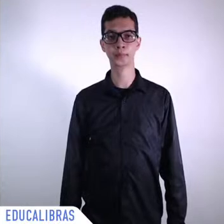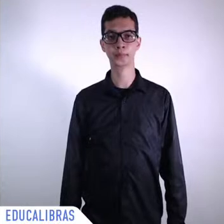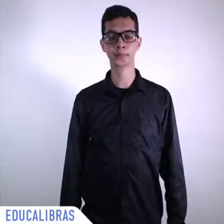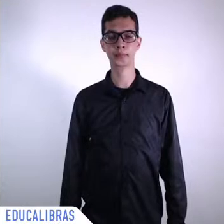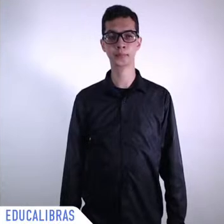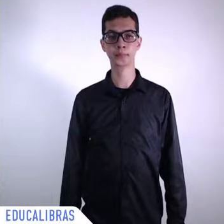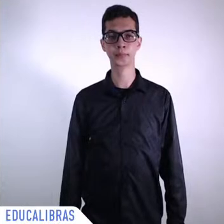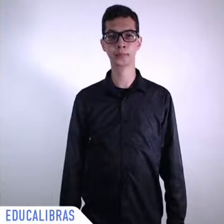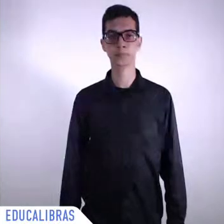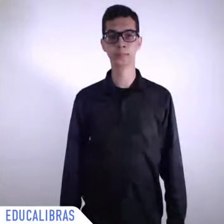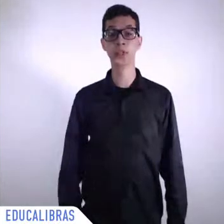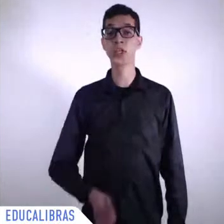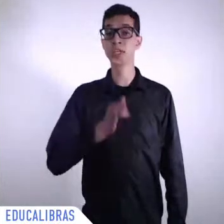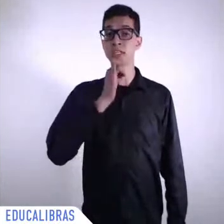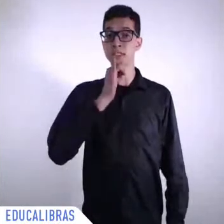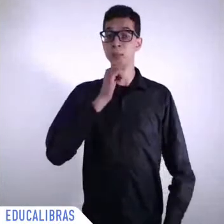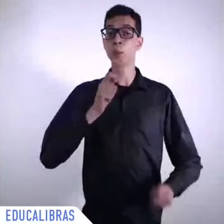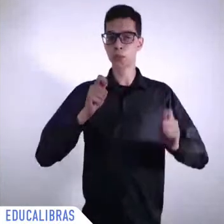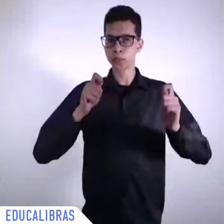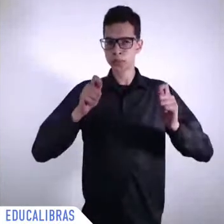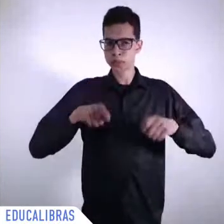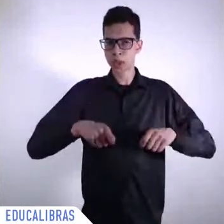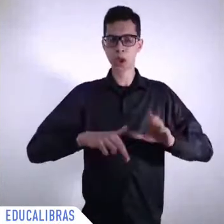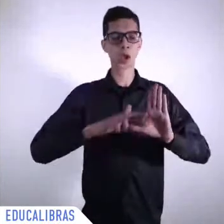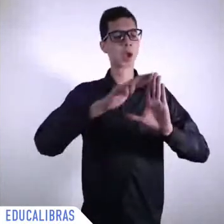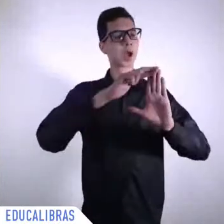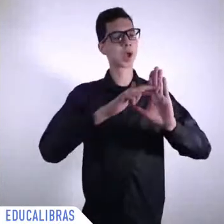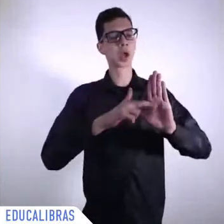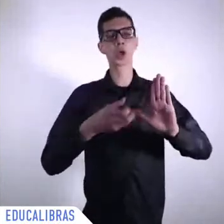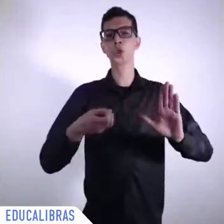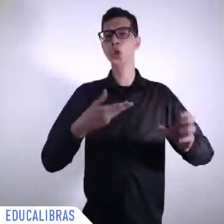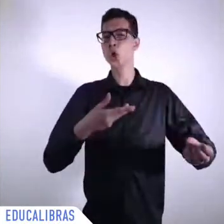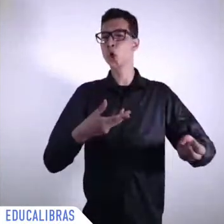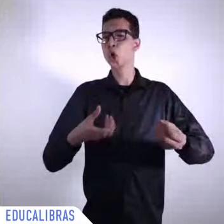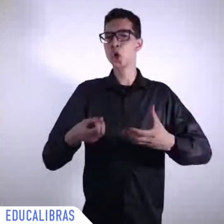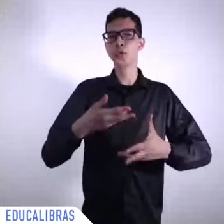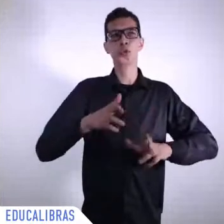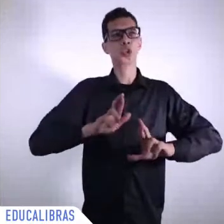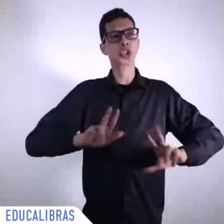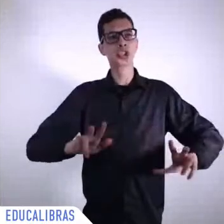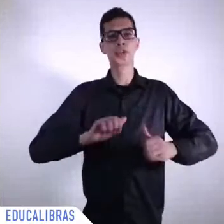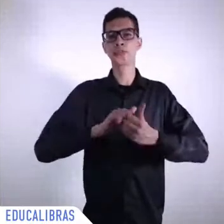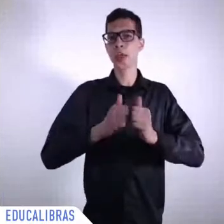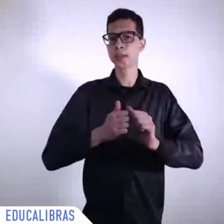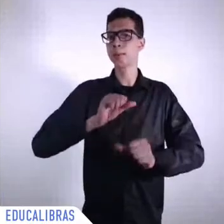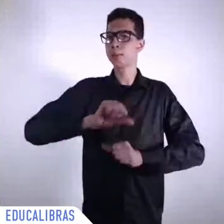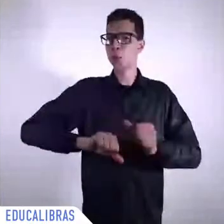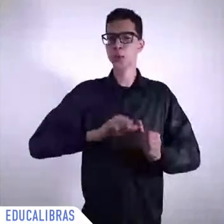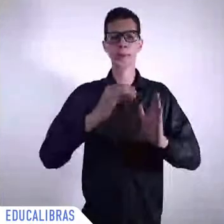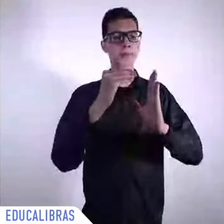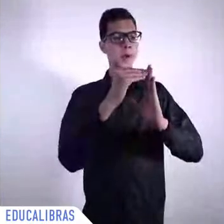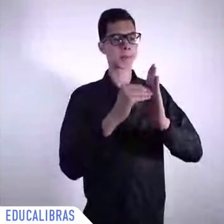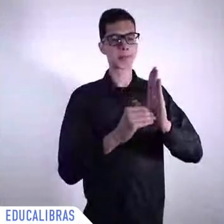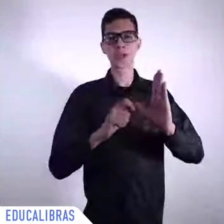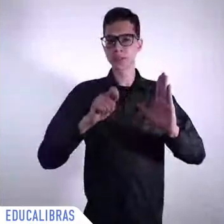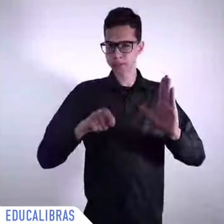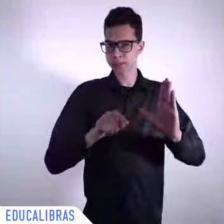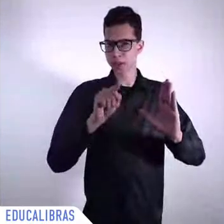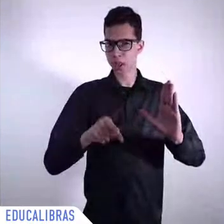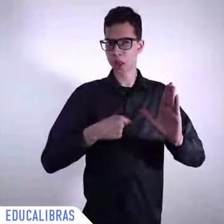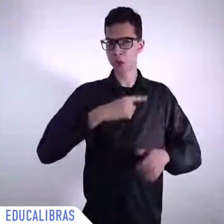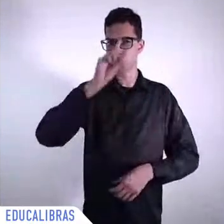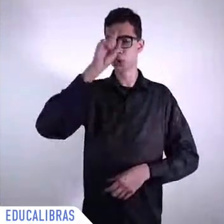particularly when we speak about young people I know one of the biggest problems is to give the right